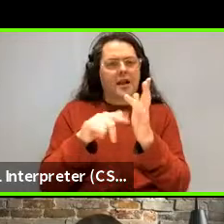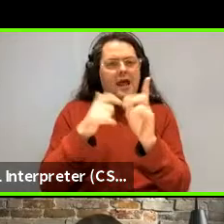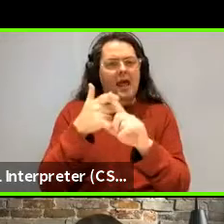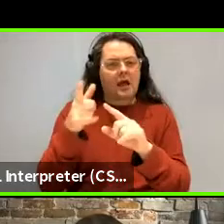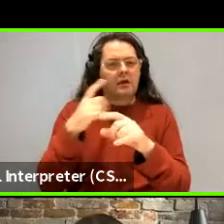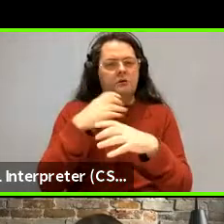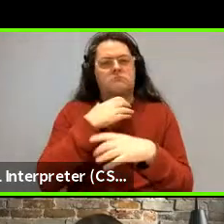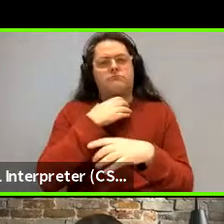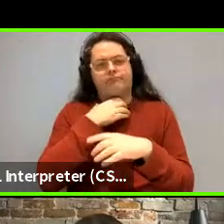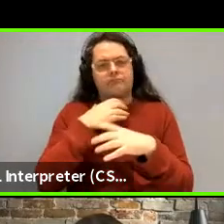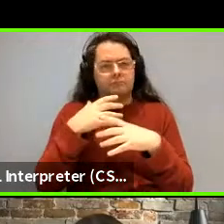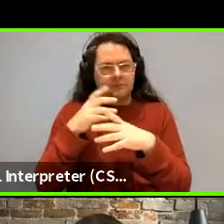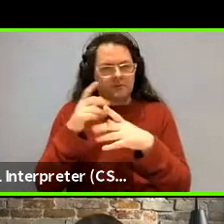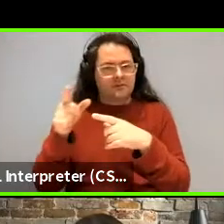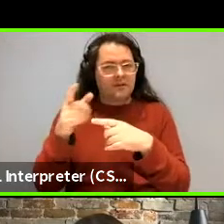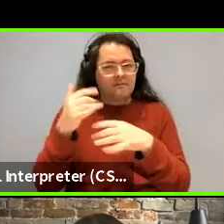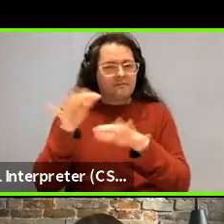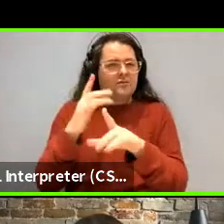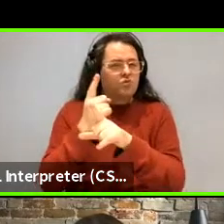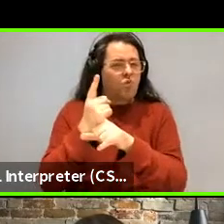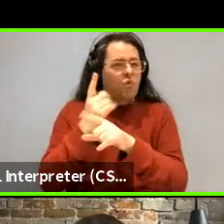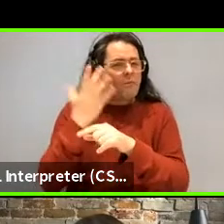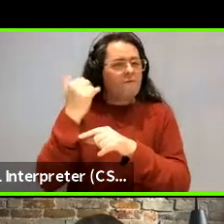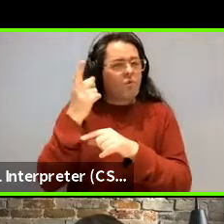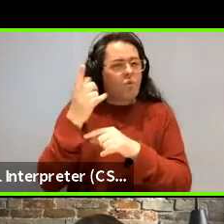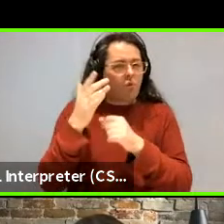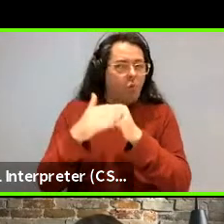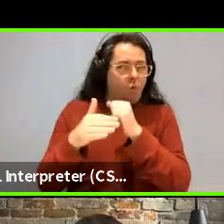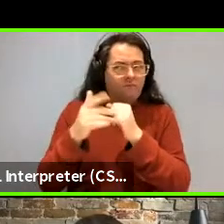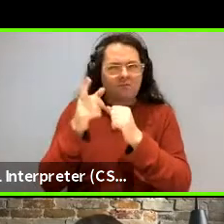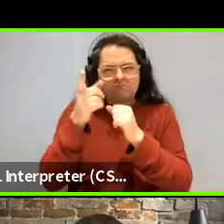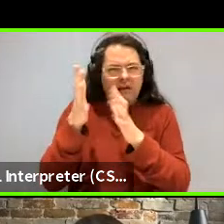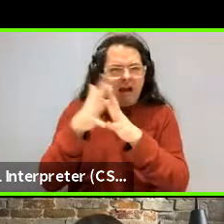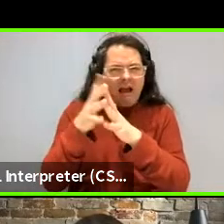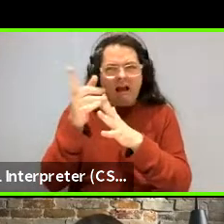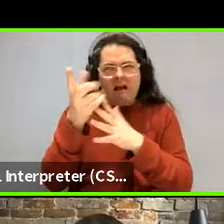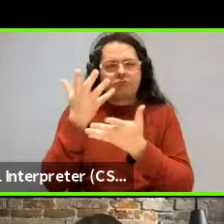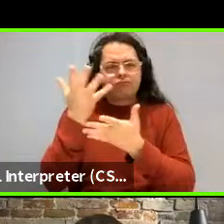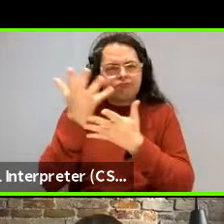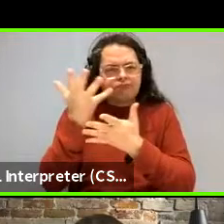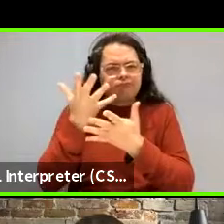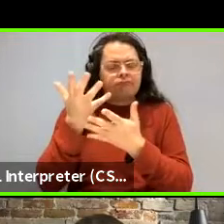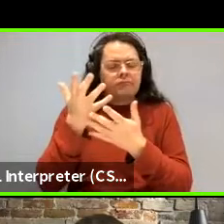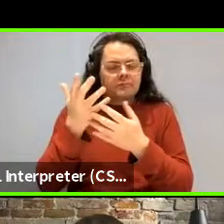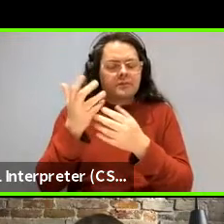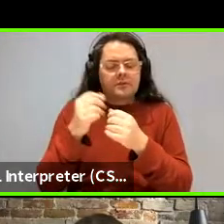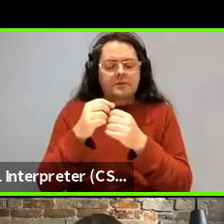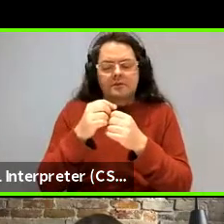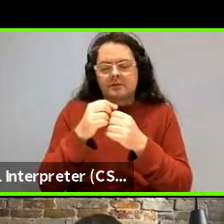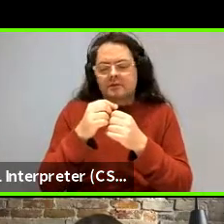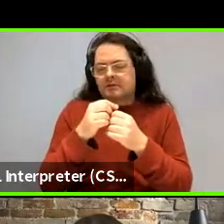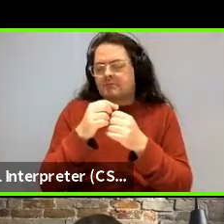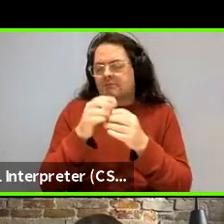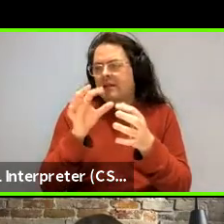about how to do, you know, how to do this, uh, how to do these, uh, how to do, uh,